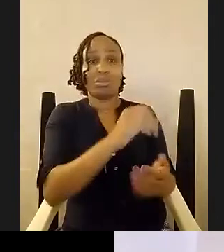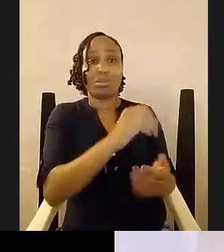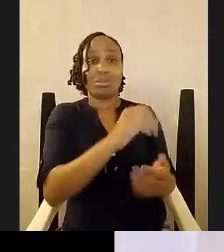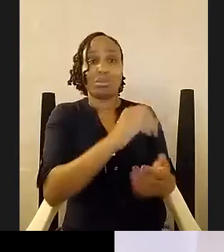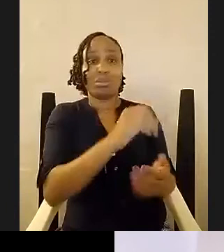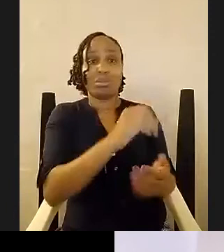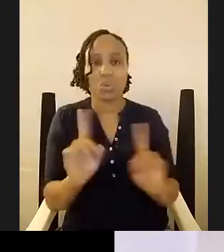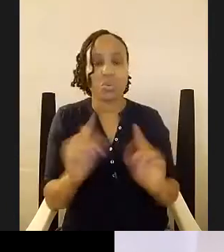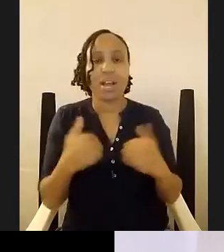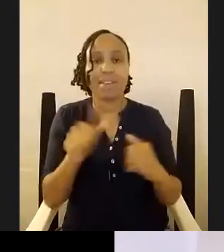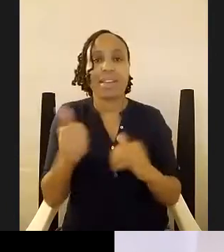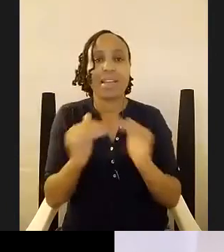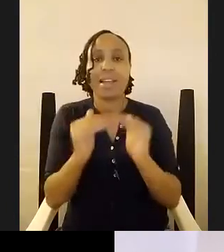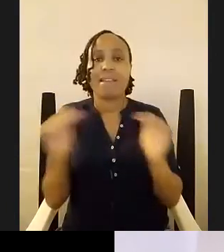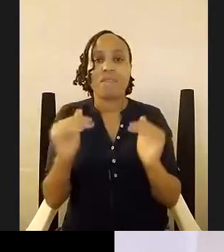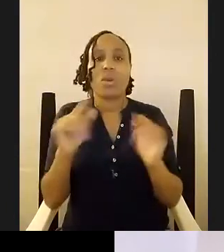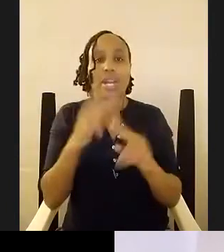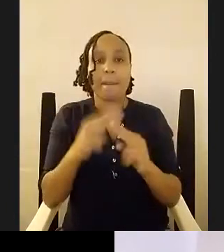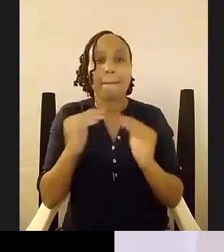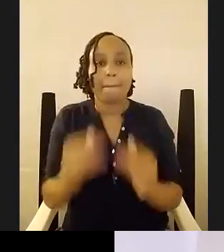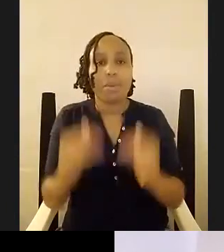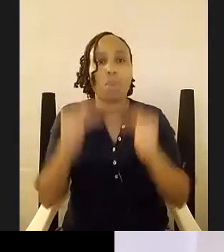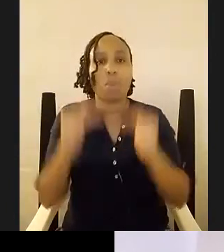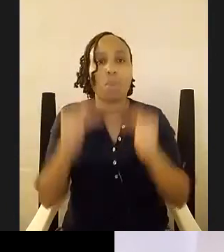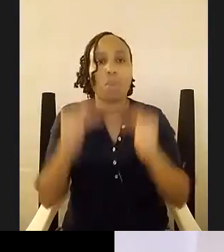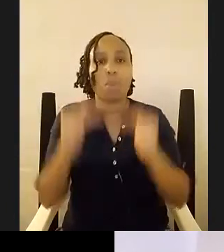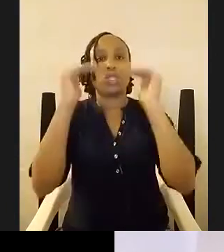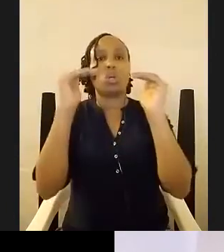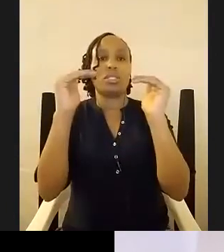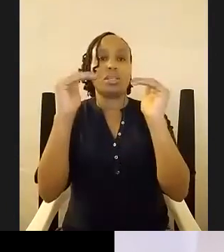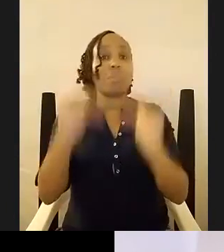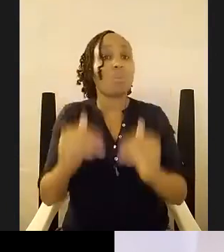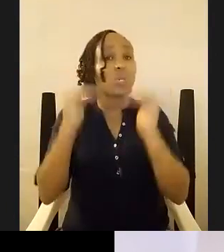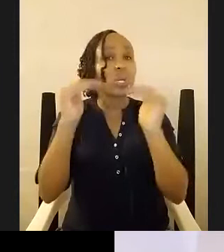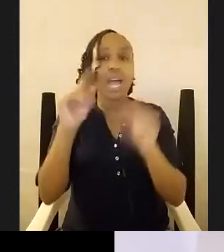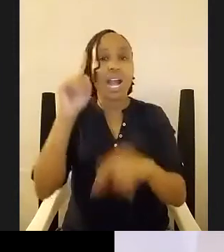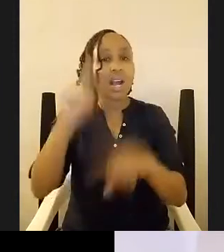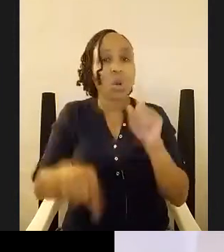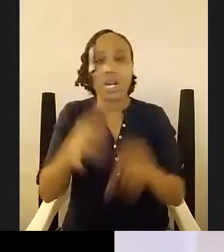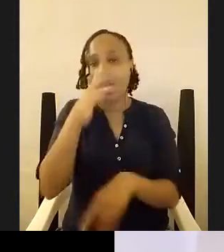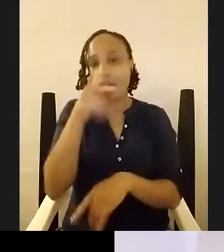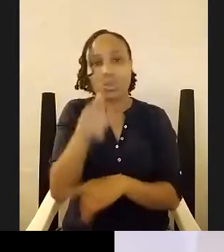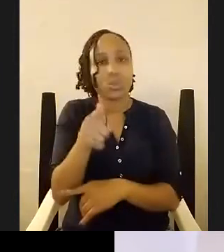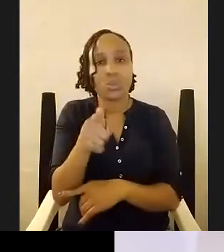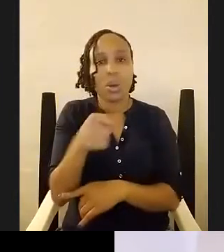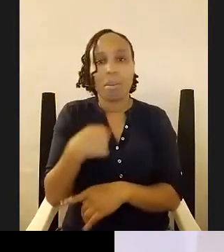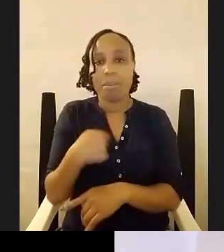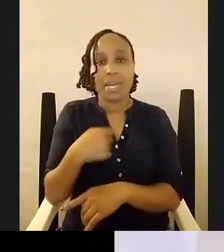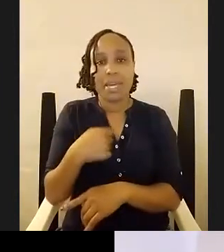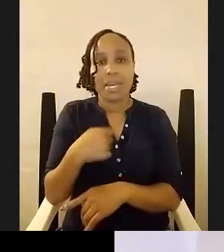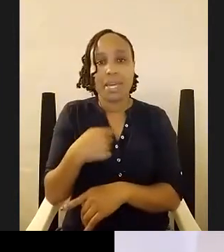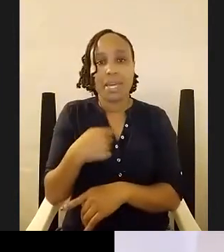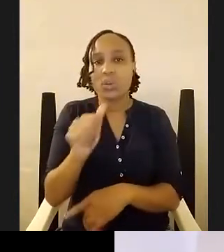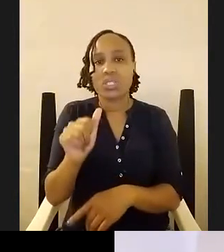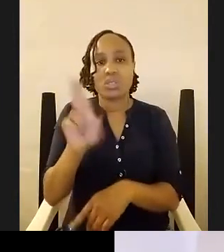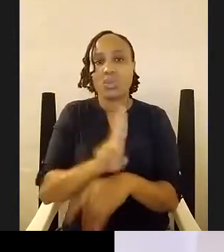promotion and promotion i cannot lie to you it's i'm not used to this level of promotion or the intensity or the